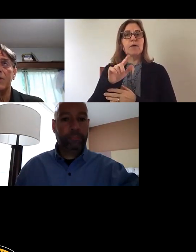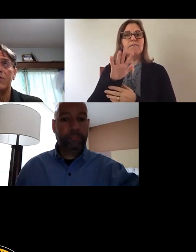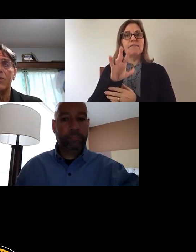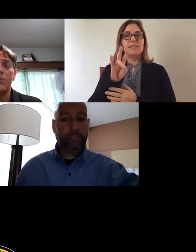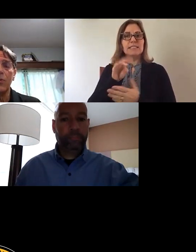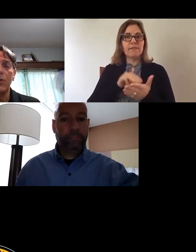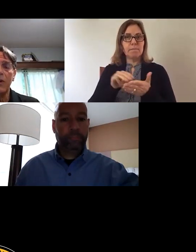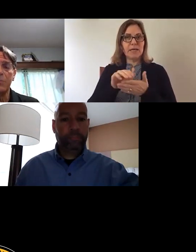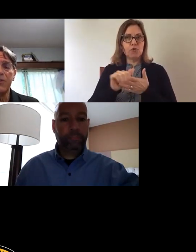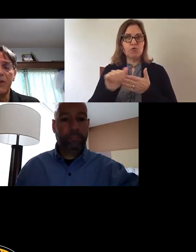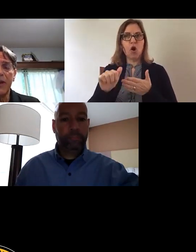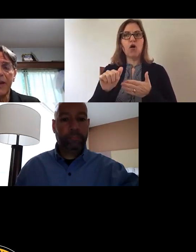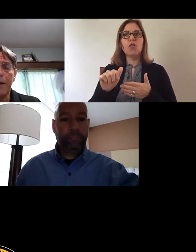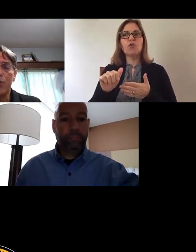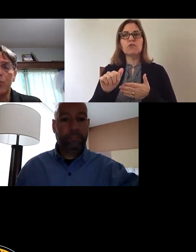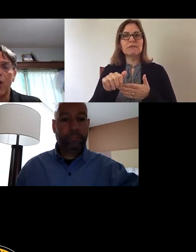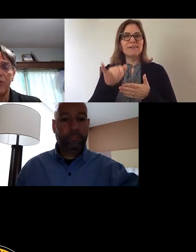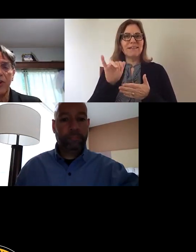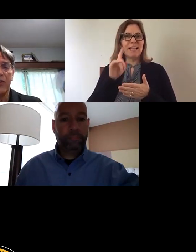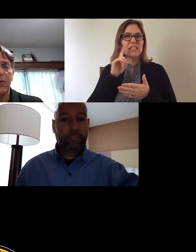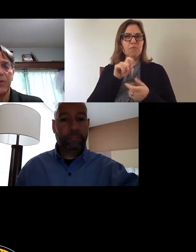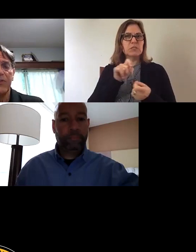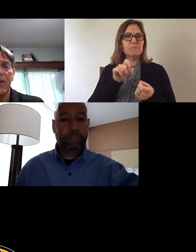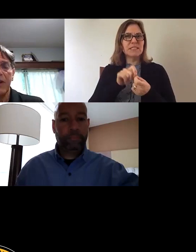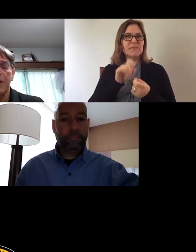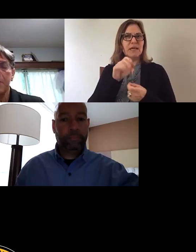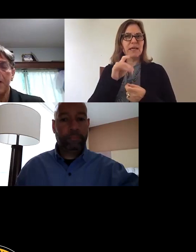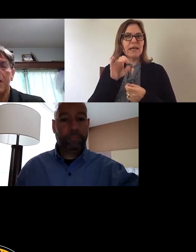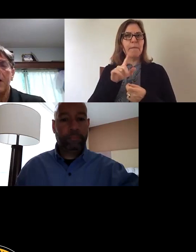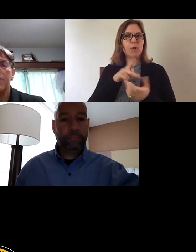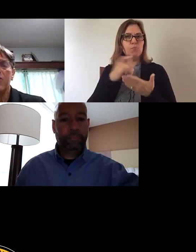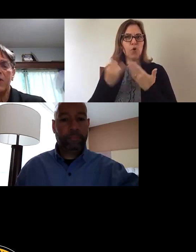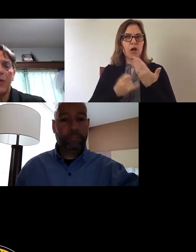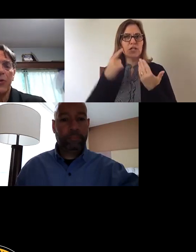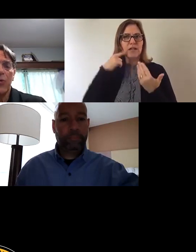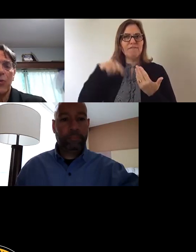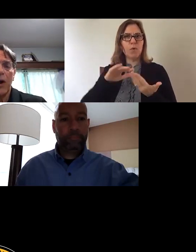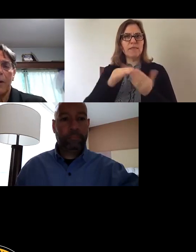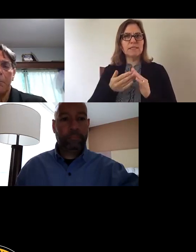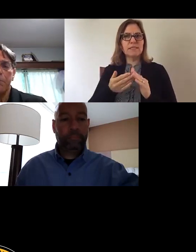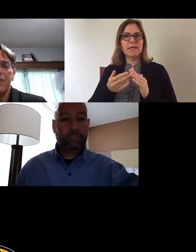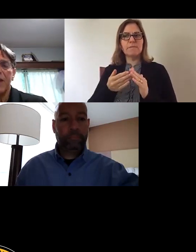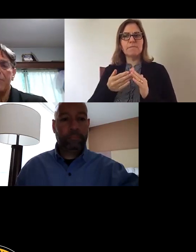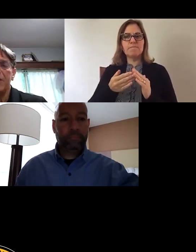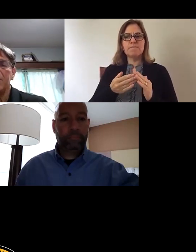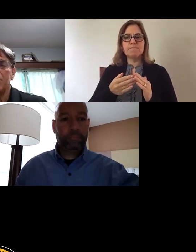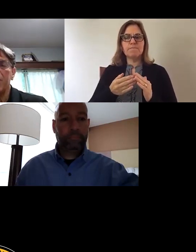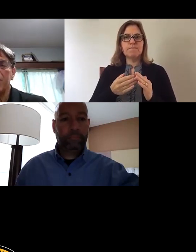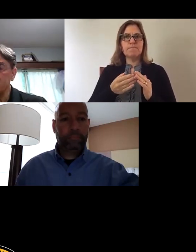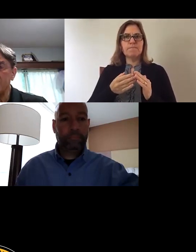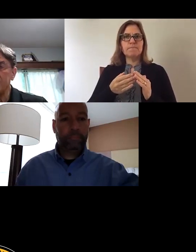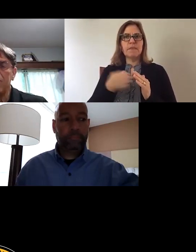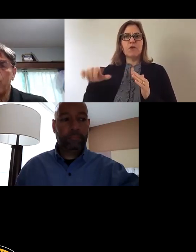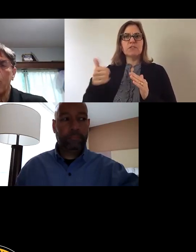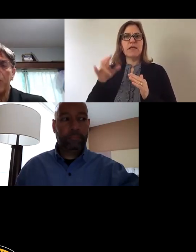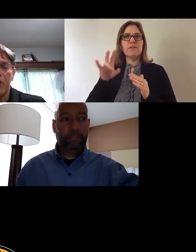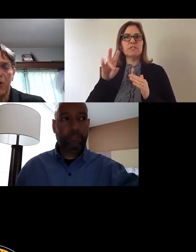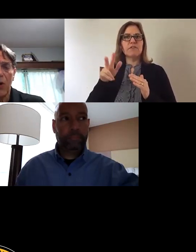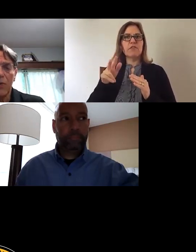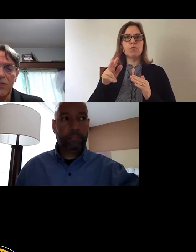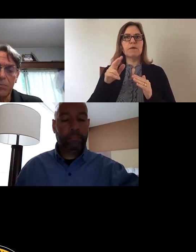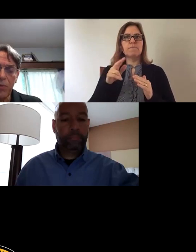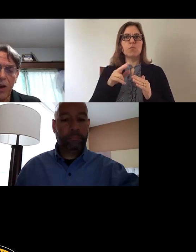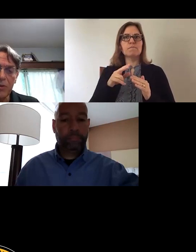and those are for specific capital projects for the city. There's another, um, 73 or $74